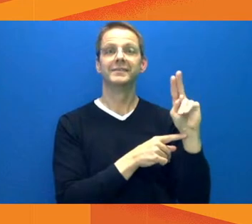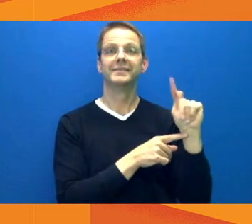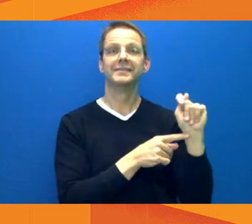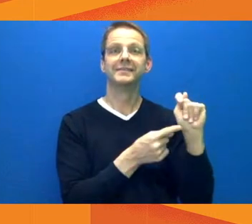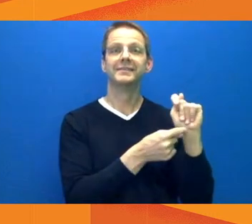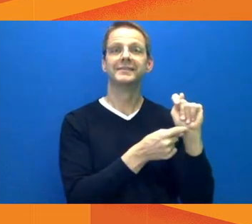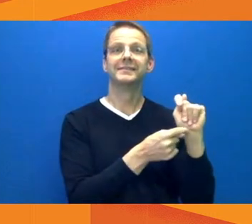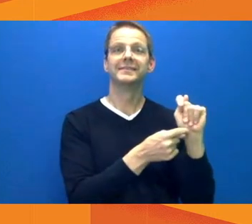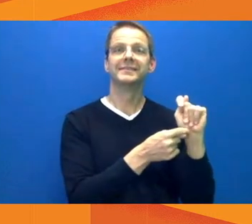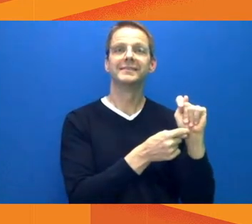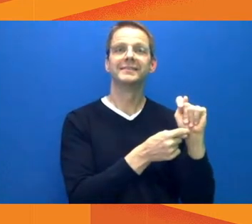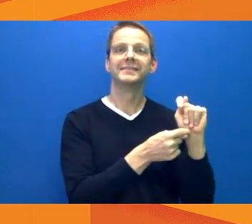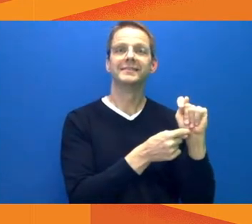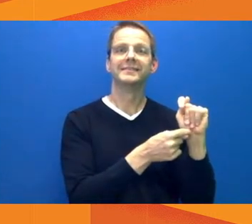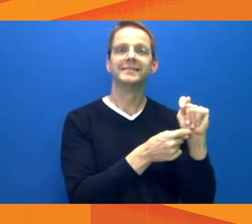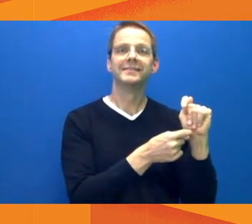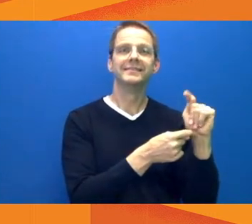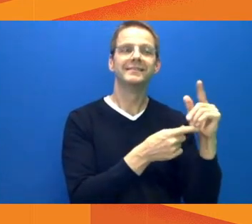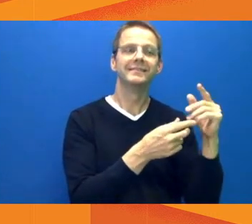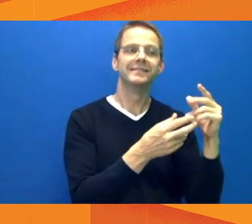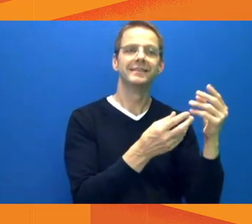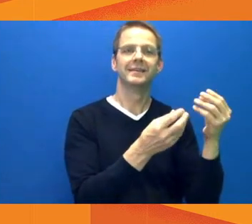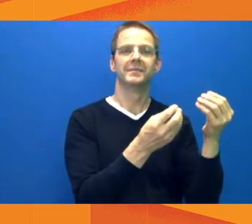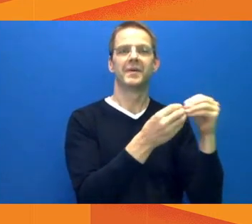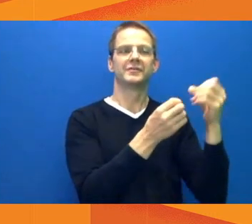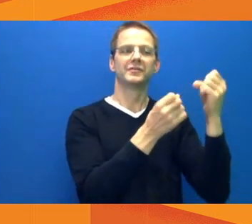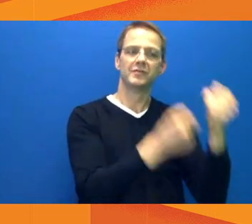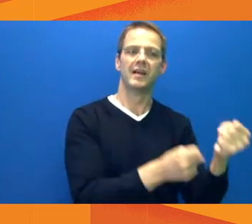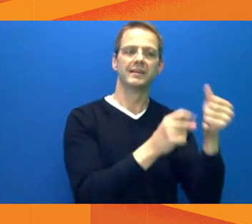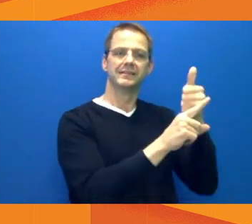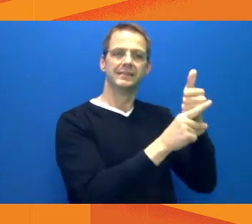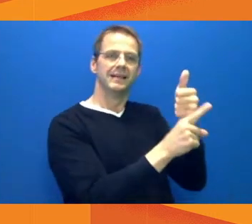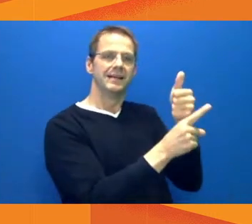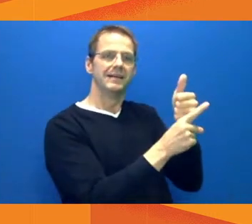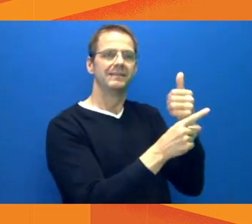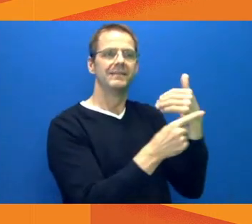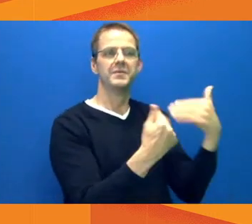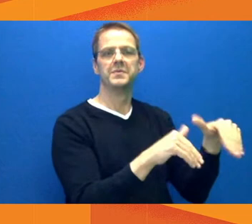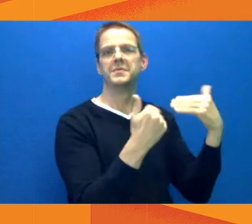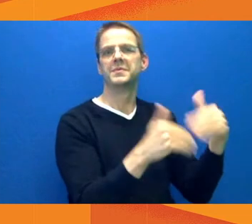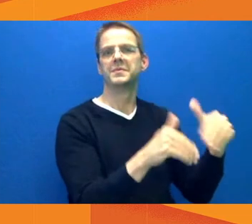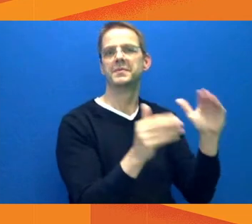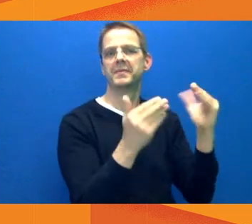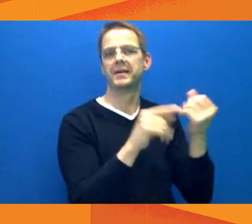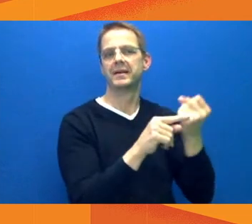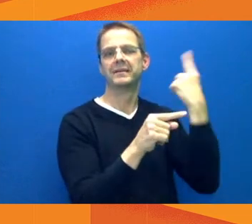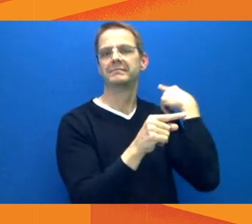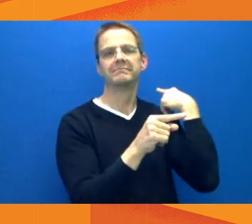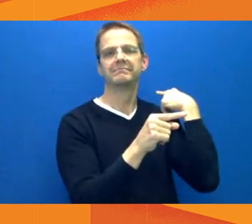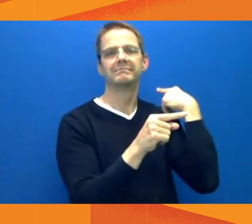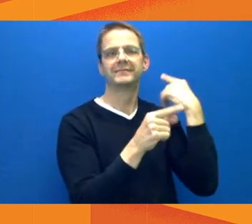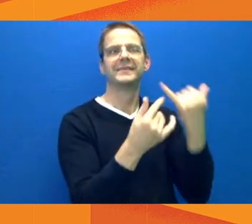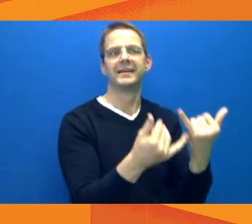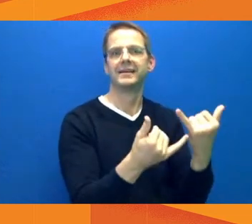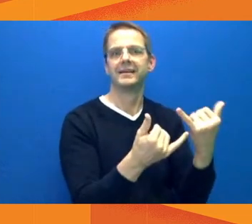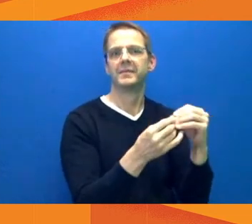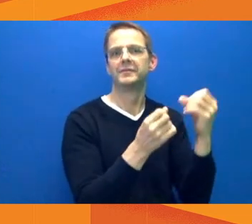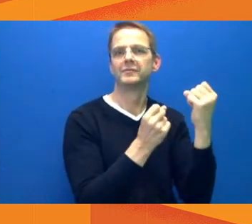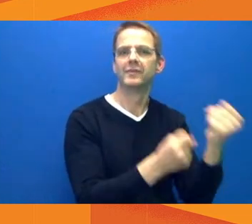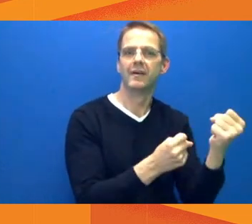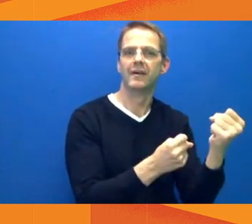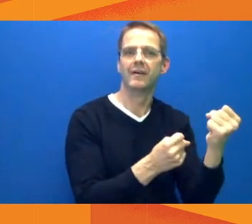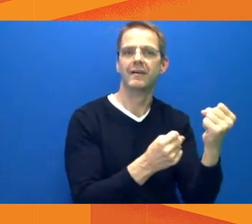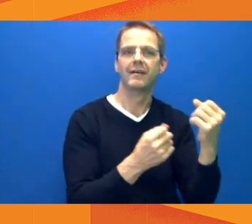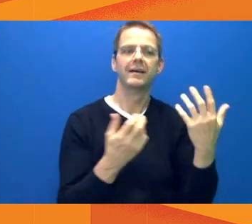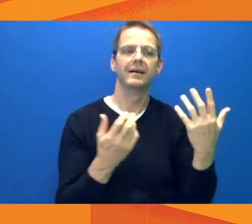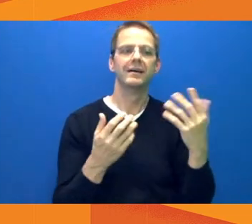more folks are tired and I understand that and more folks either have vaccines or assume others do and that everything's going